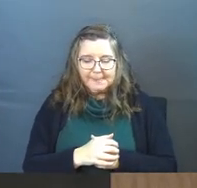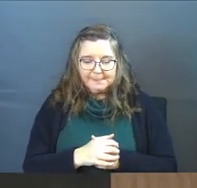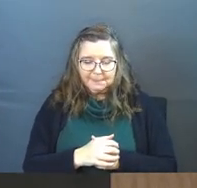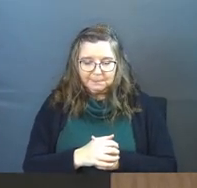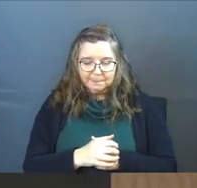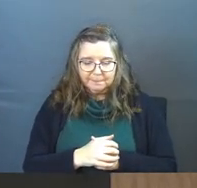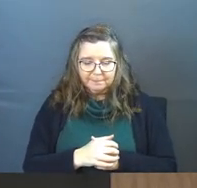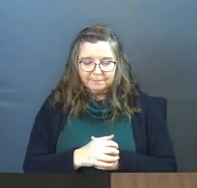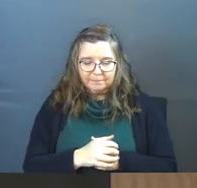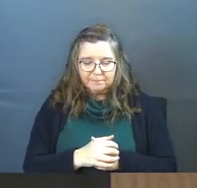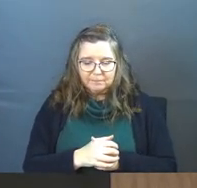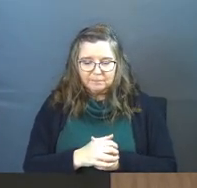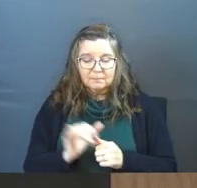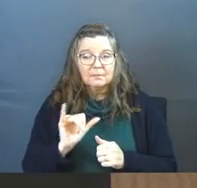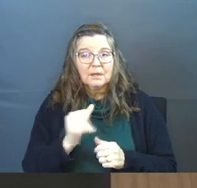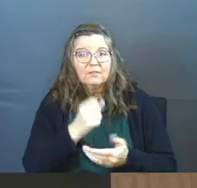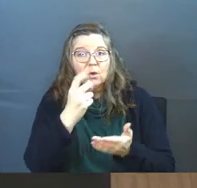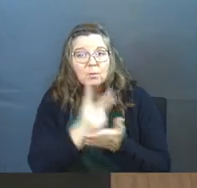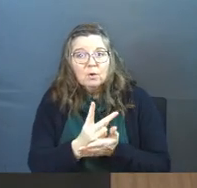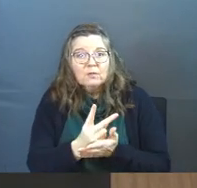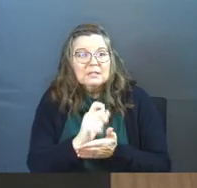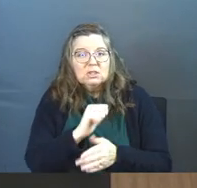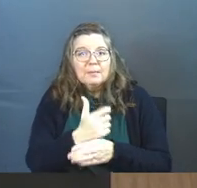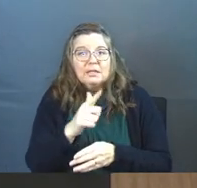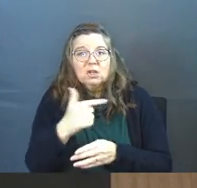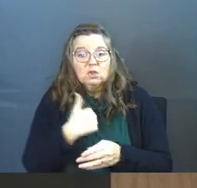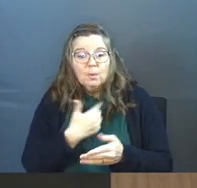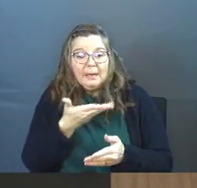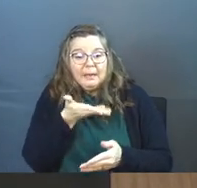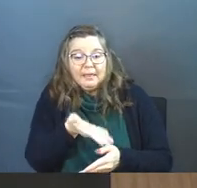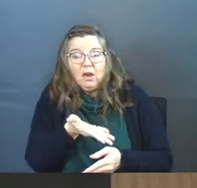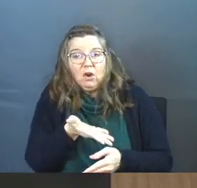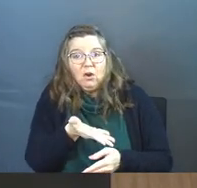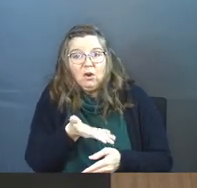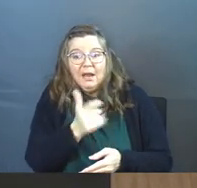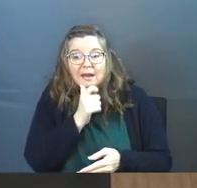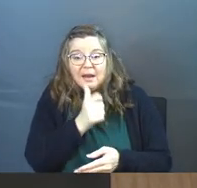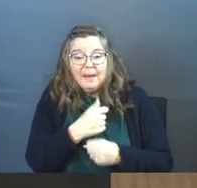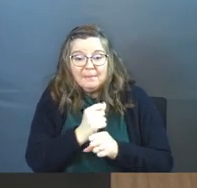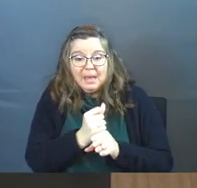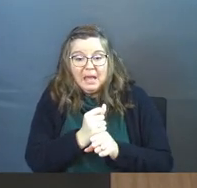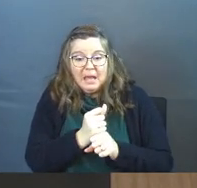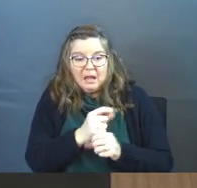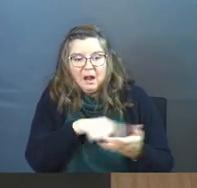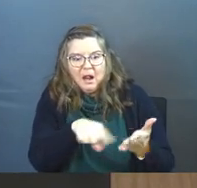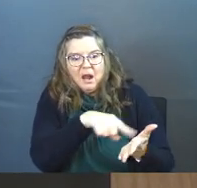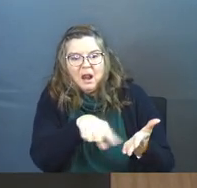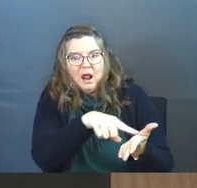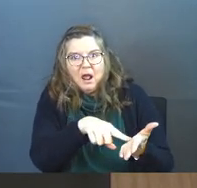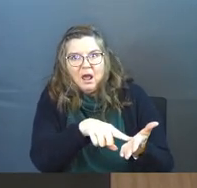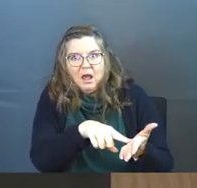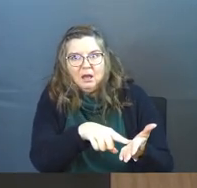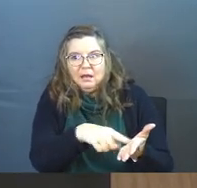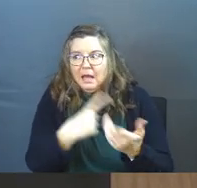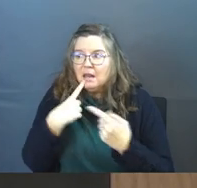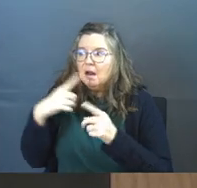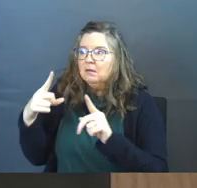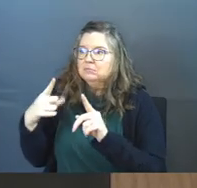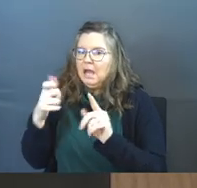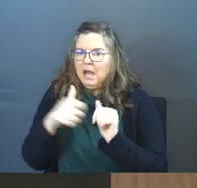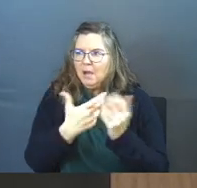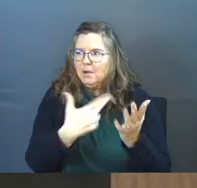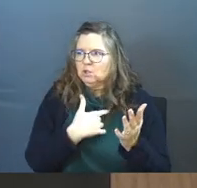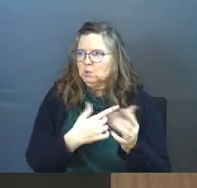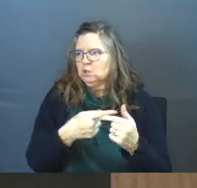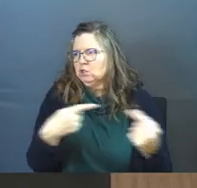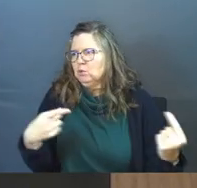It's as if you're approving just based on you being there and not making a public statement to us all afterward about